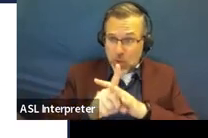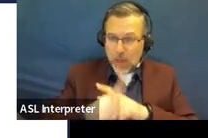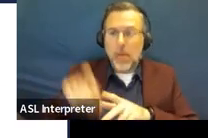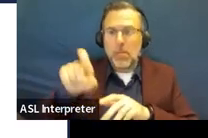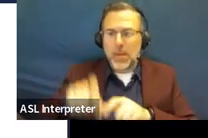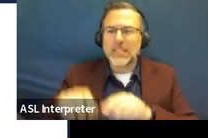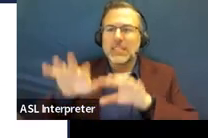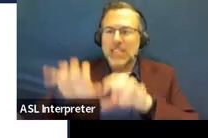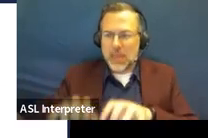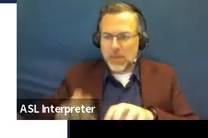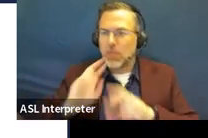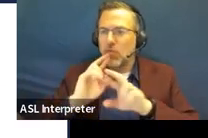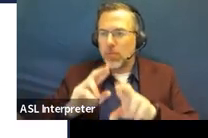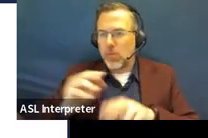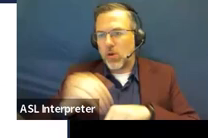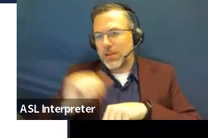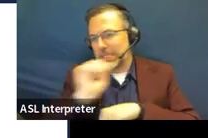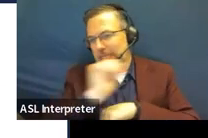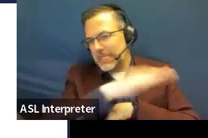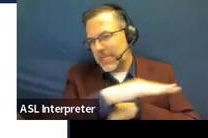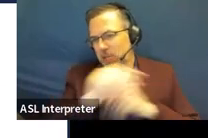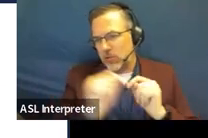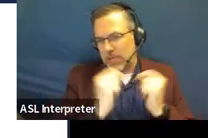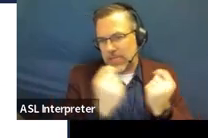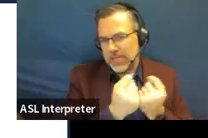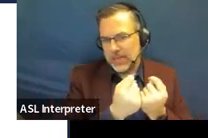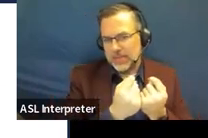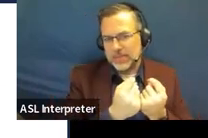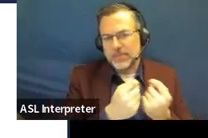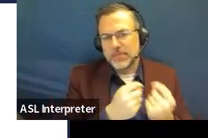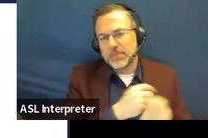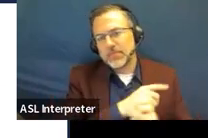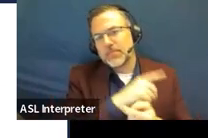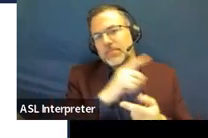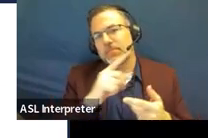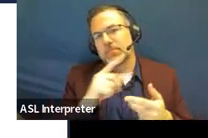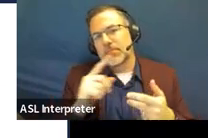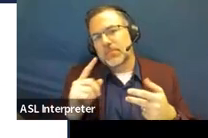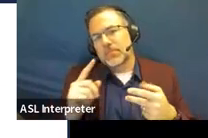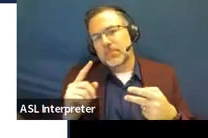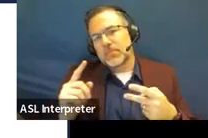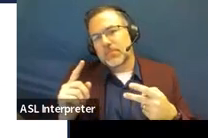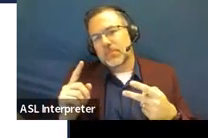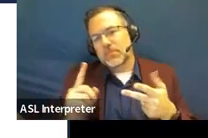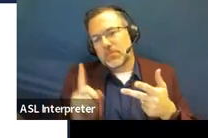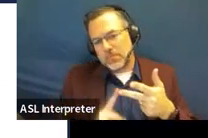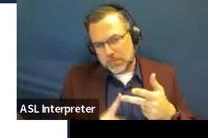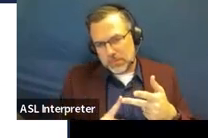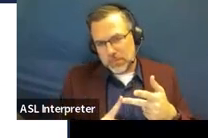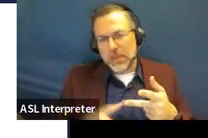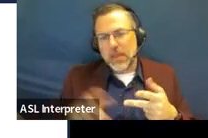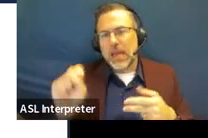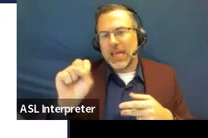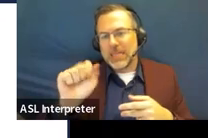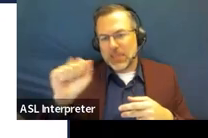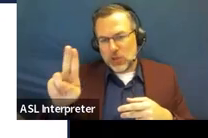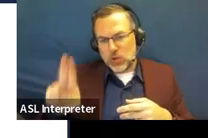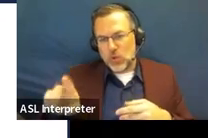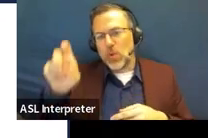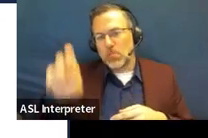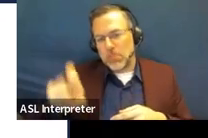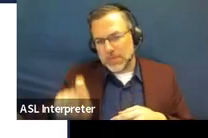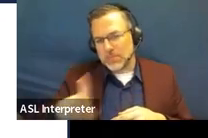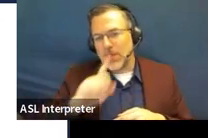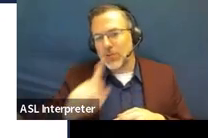then the SAU must make sure that the child's IEP team is informed of any changes. So everybody on the team just needs to be made aware,